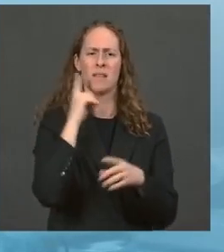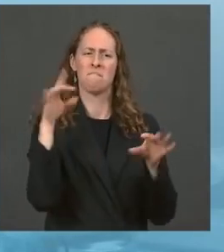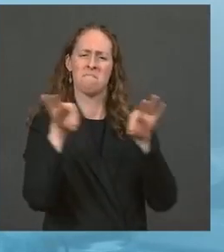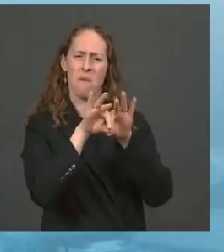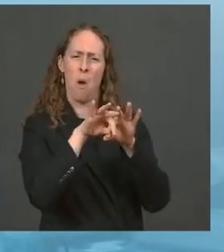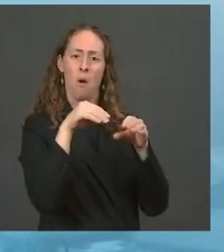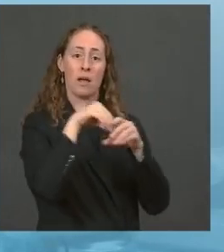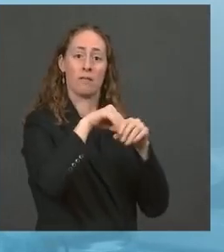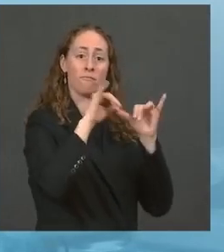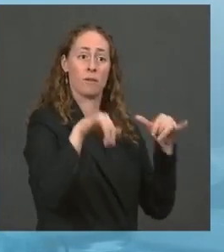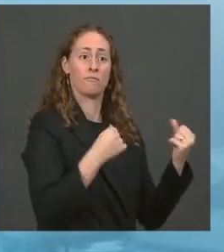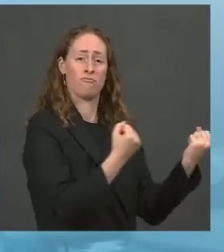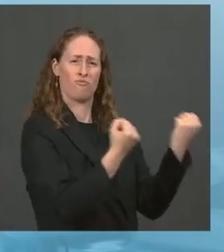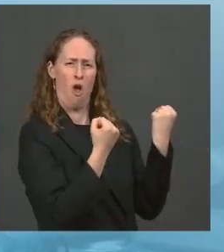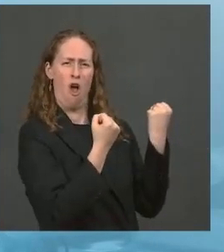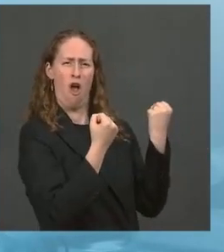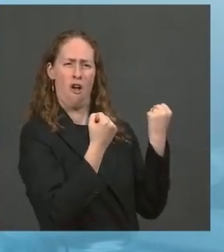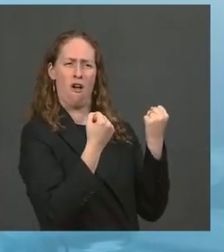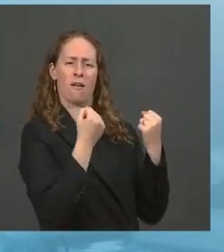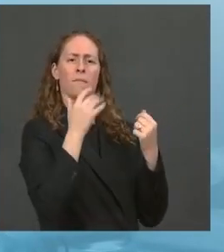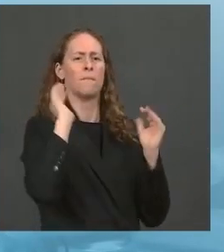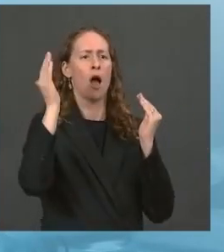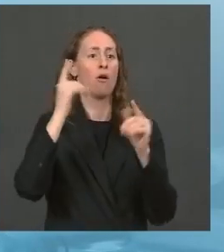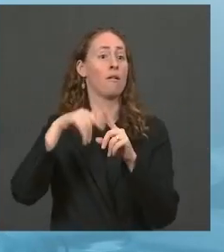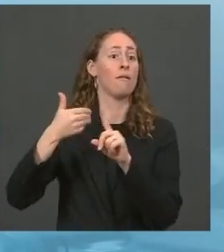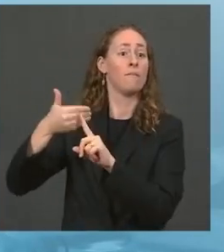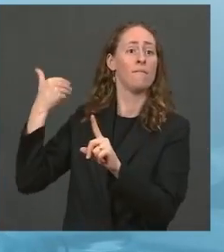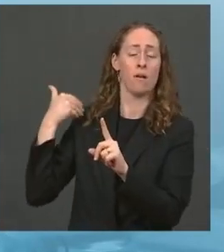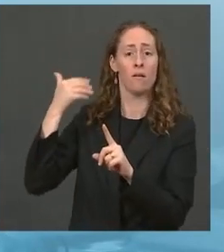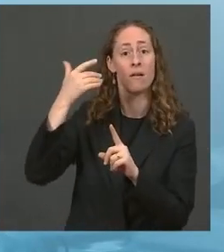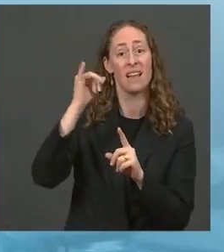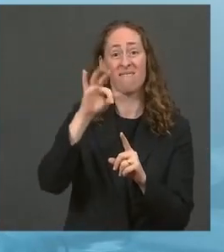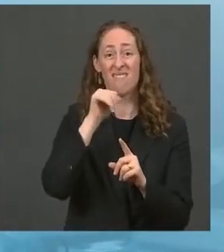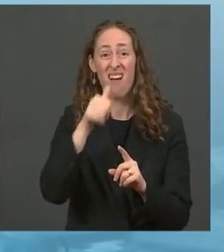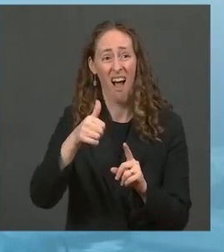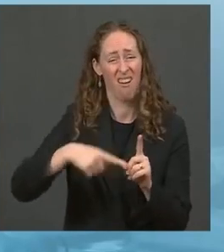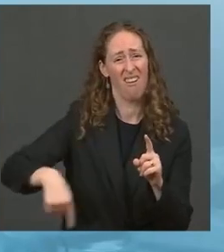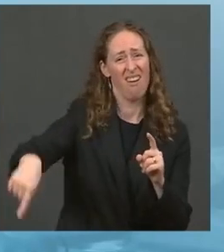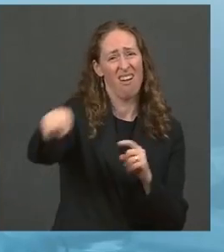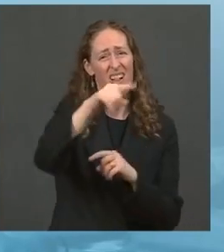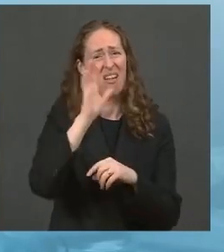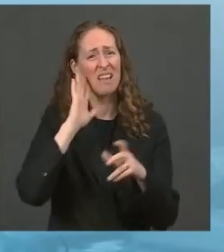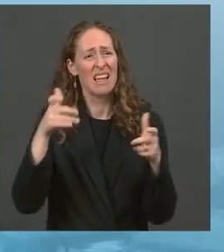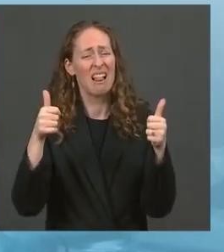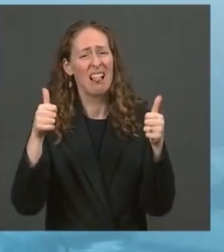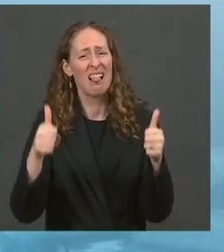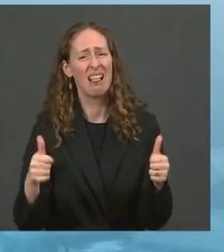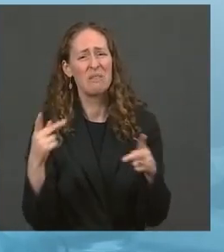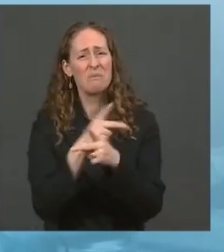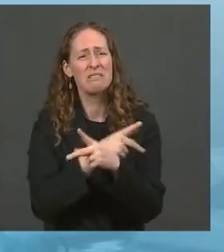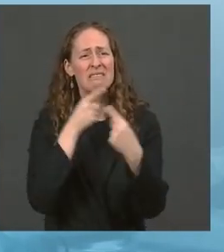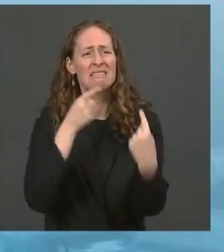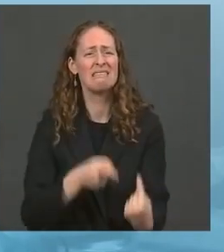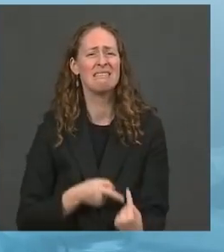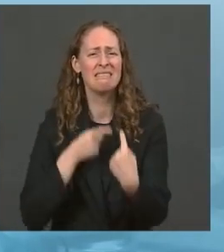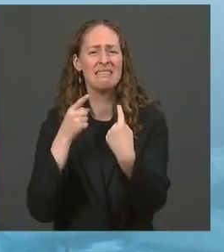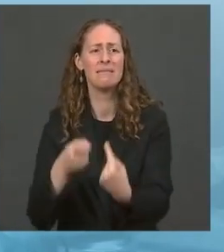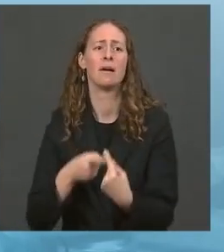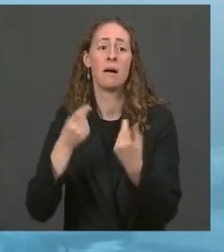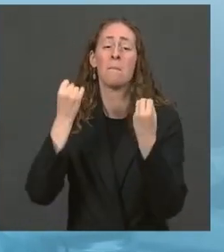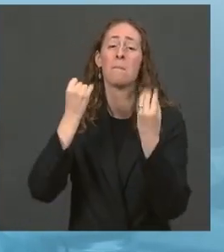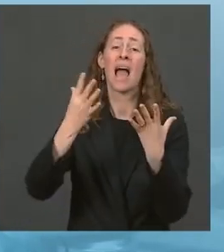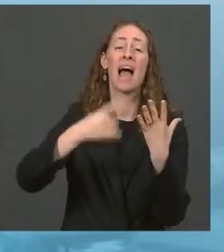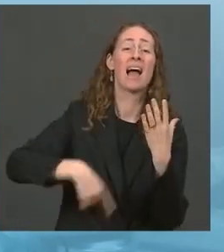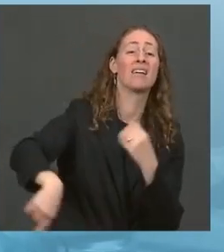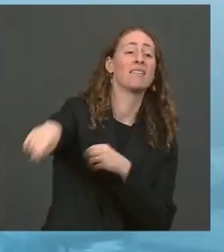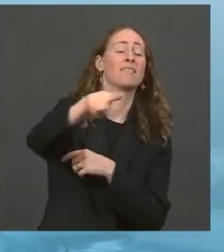The United States has lost more than 670,000 of our fellow Americans. Worldwide, the death toll